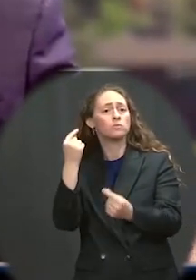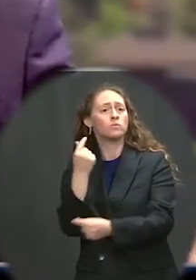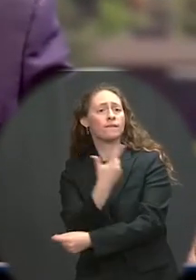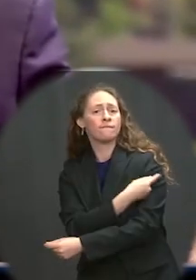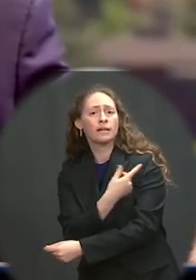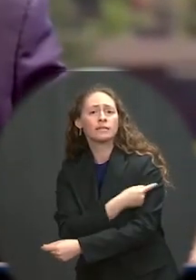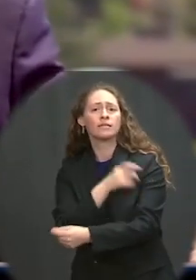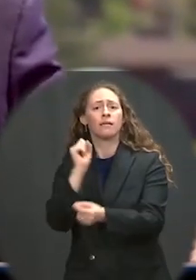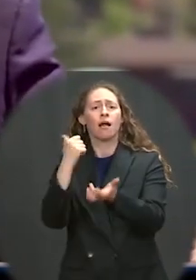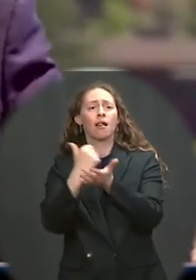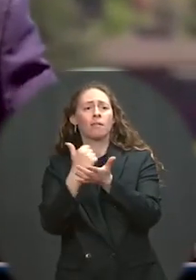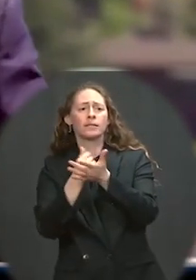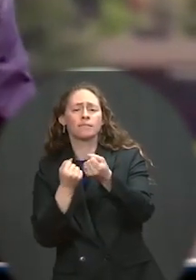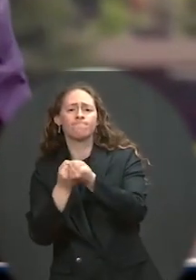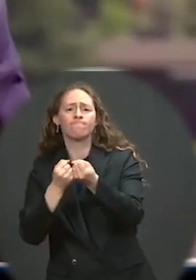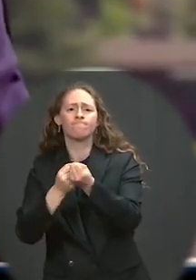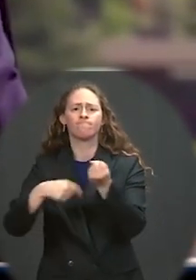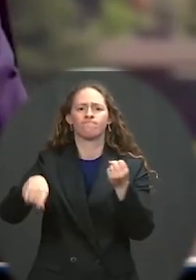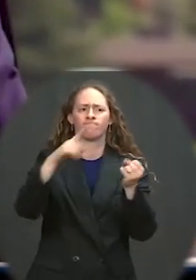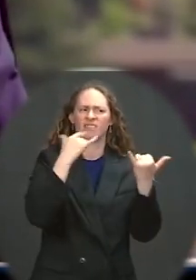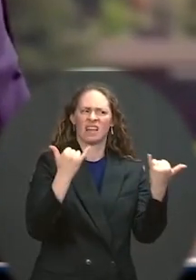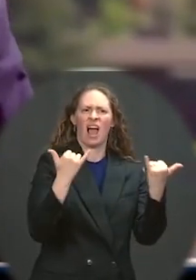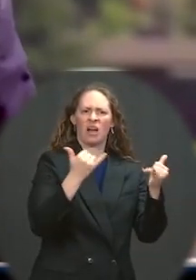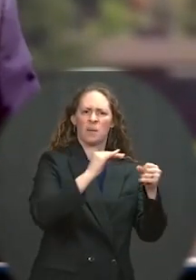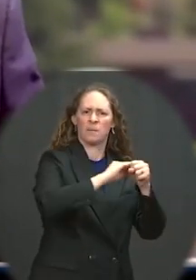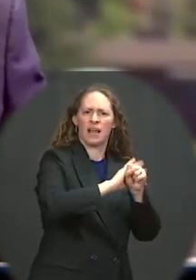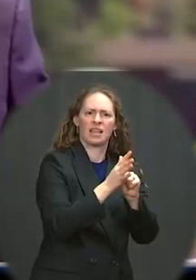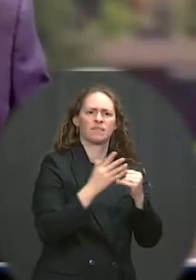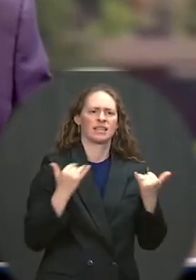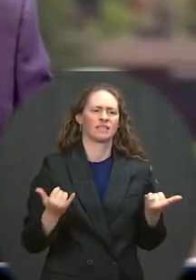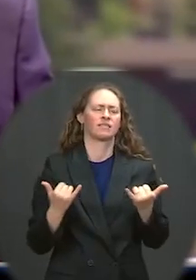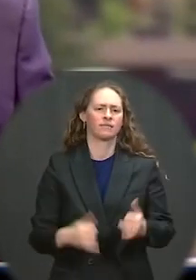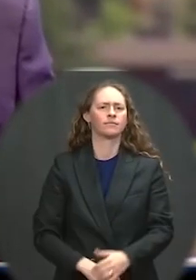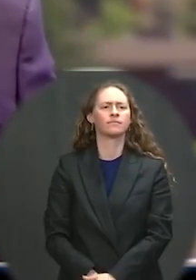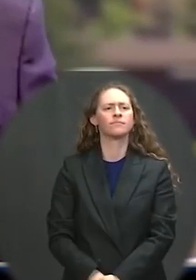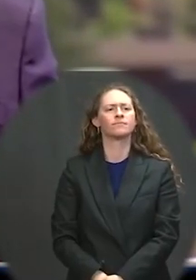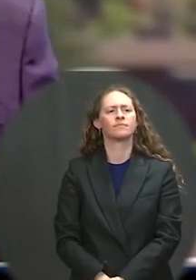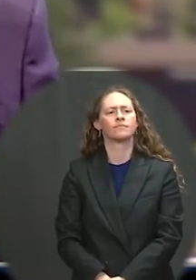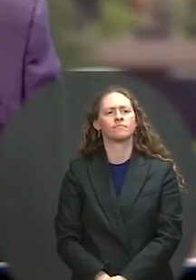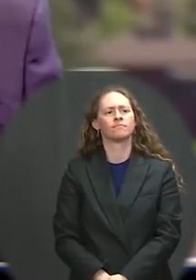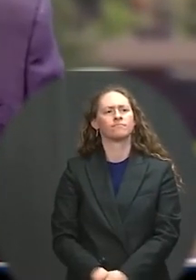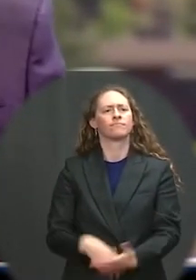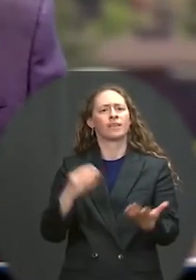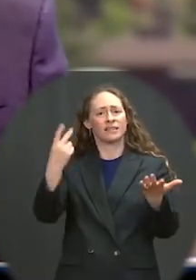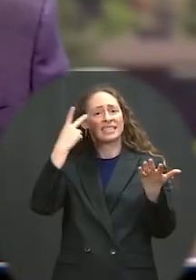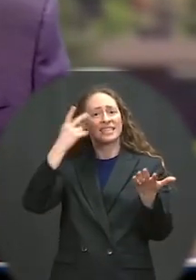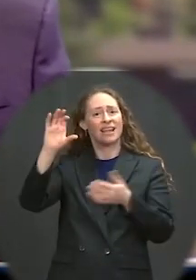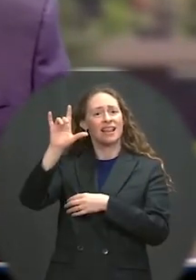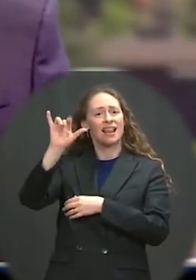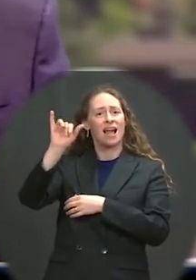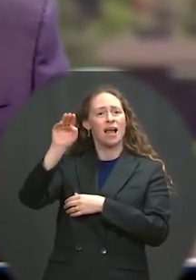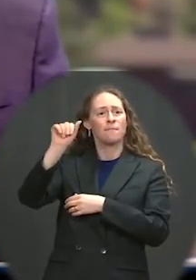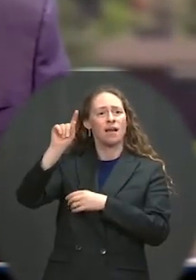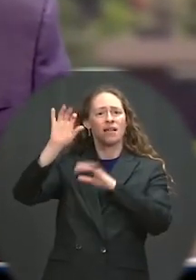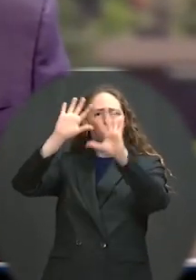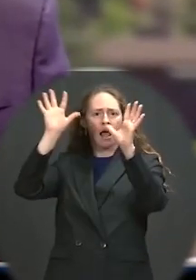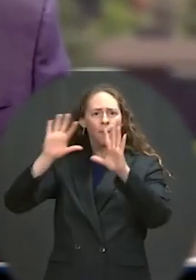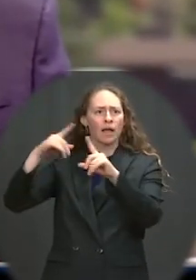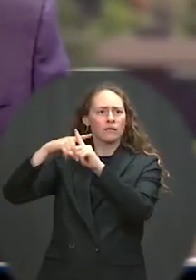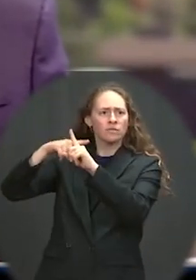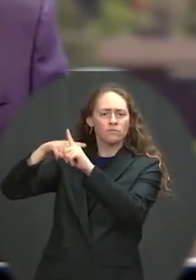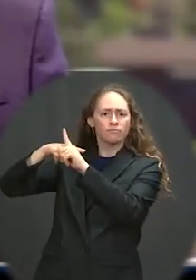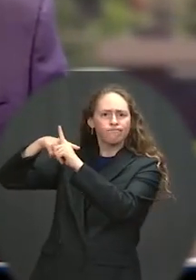change accelerating, we're seeing more frequent and more intense storms that call for you to respond. Last year